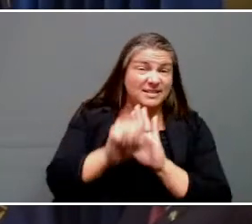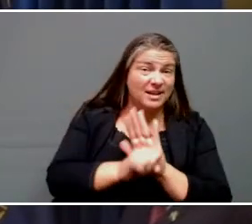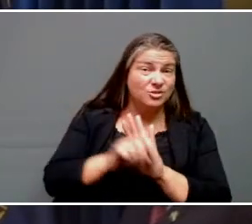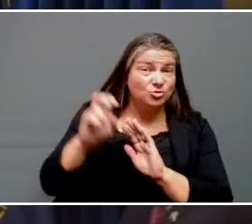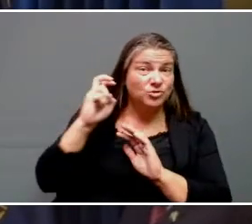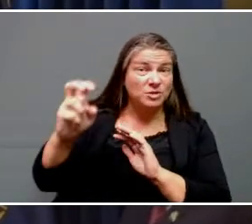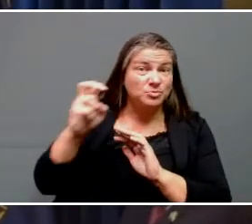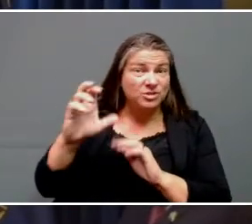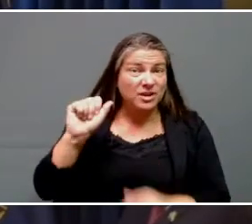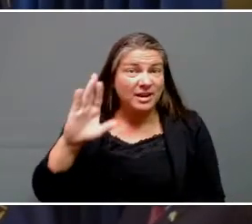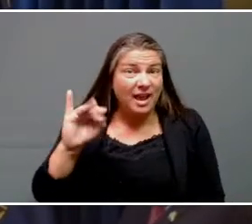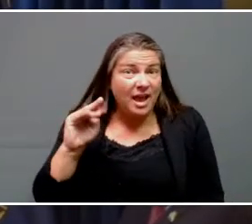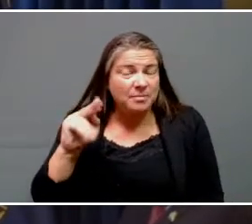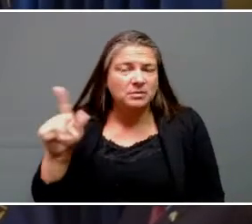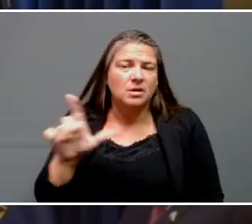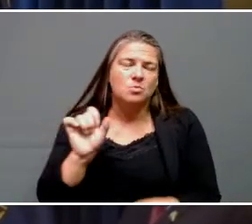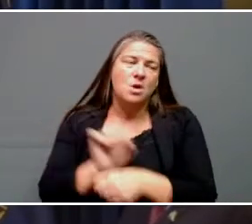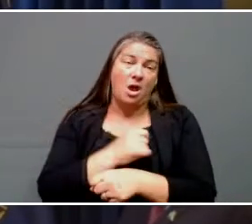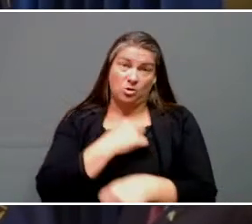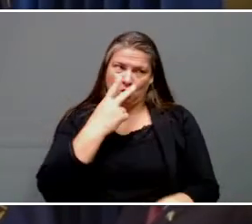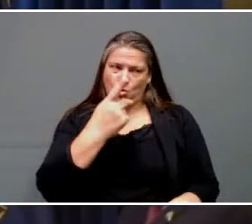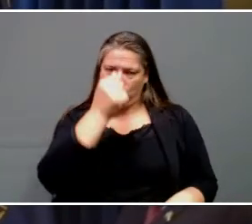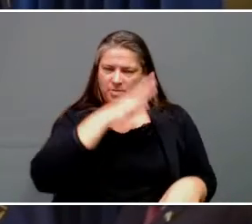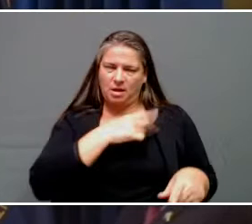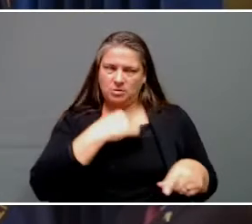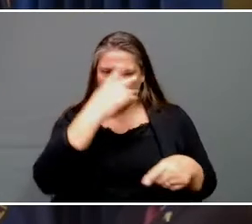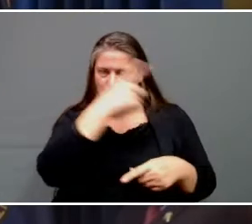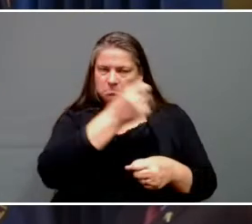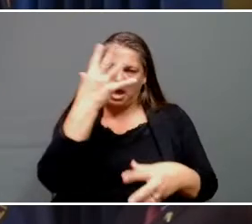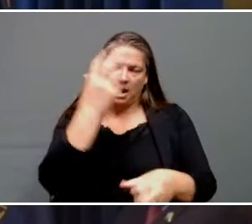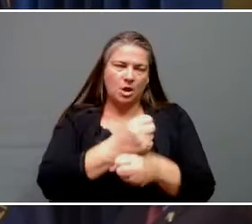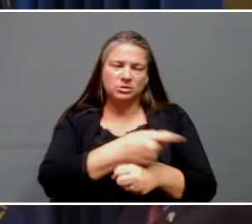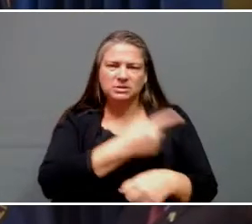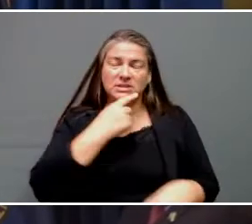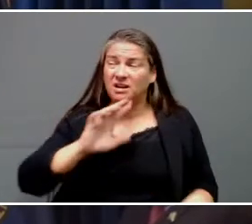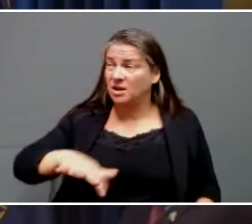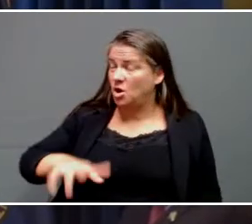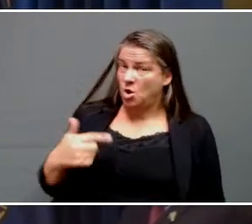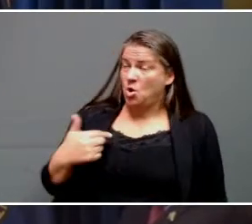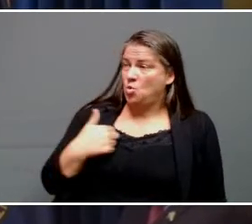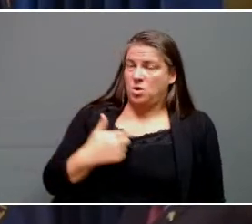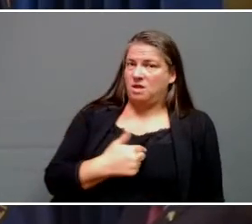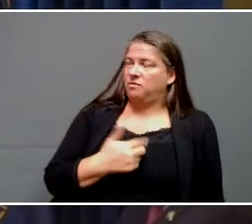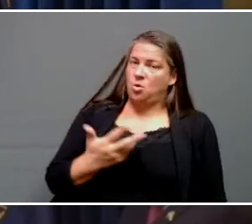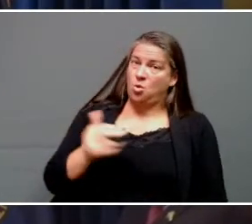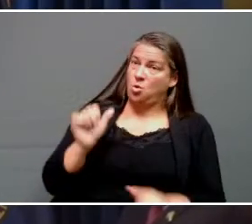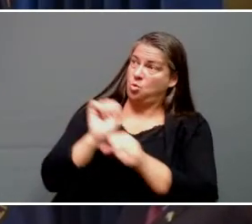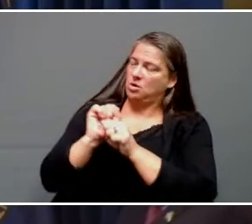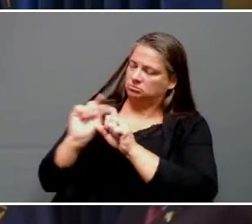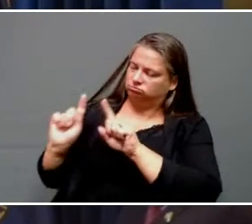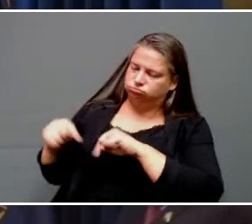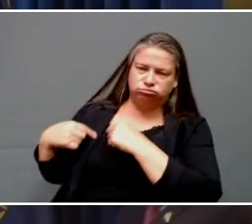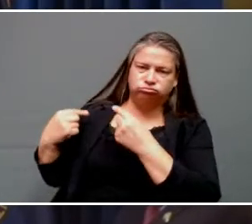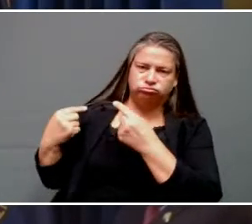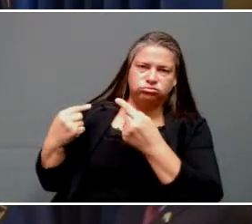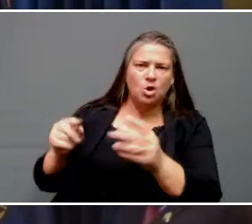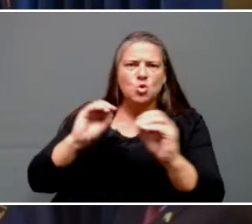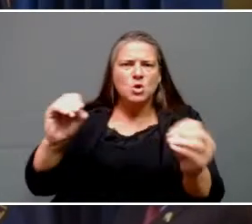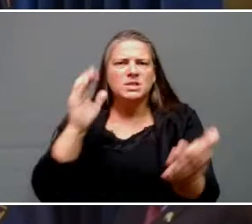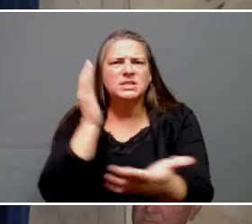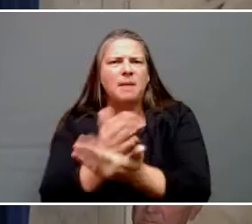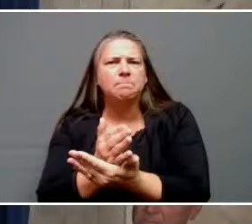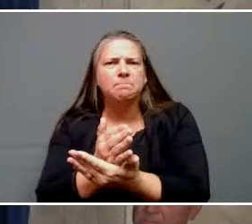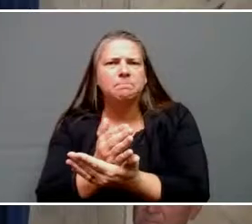as I saw one young man that I've known for years since a little boy, he said, we haven't stopped working since this happened. And that's